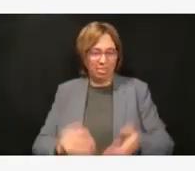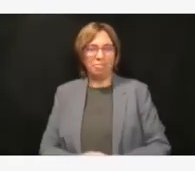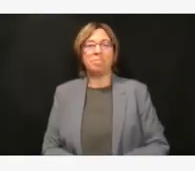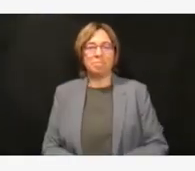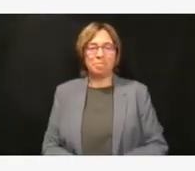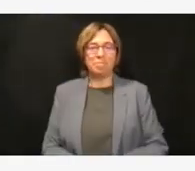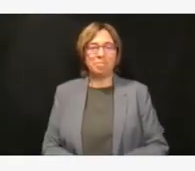Thank Thank Thank